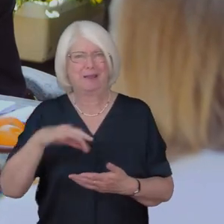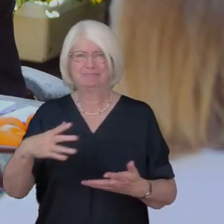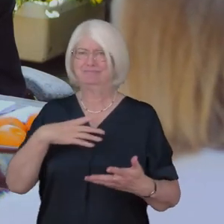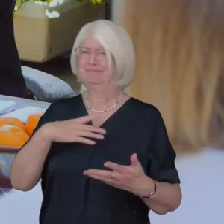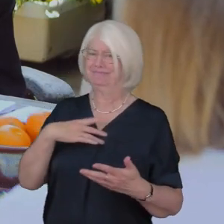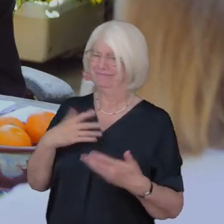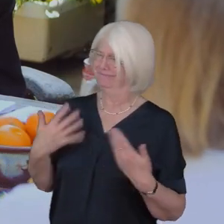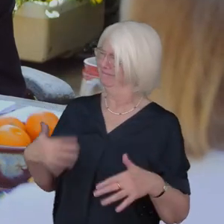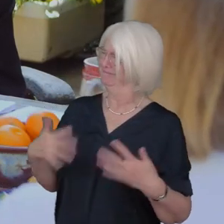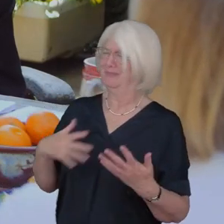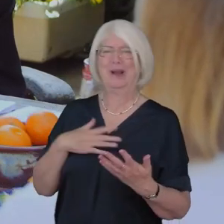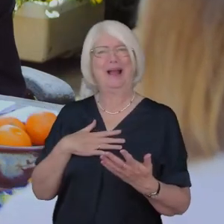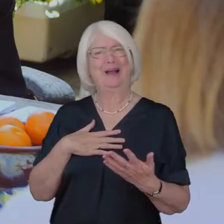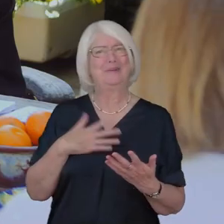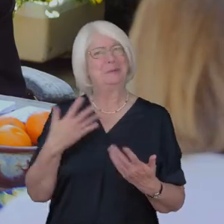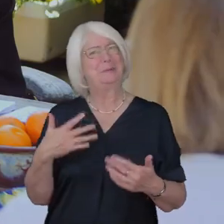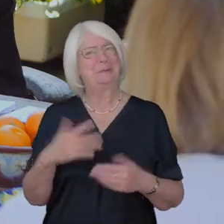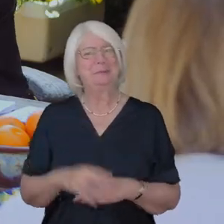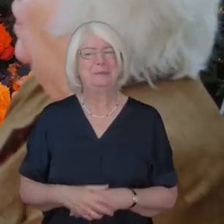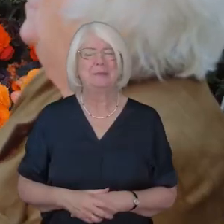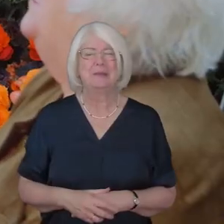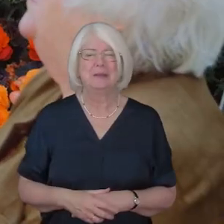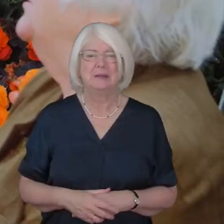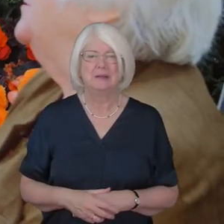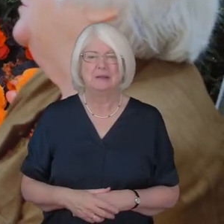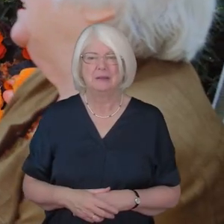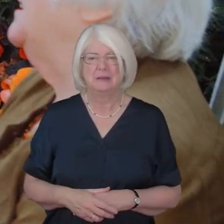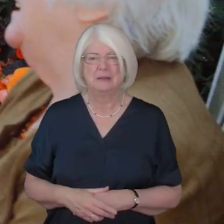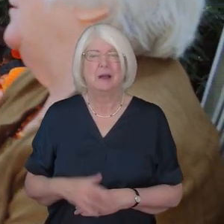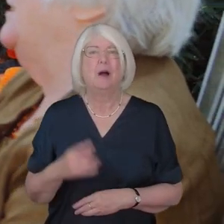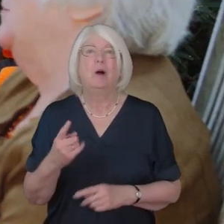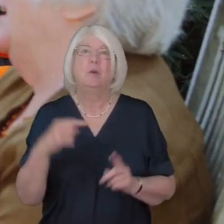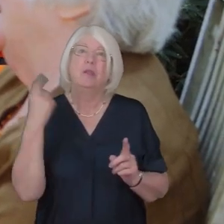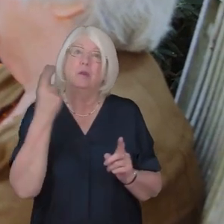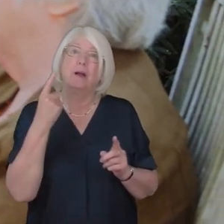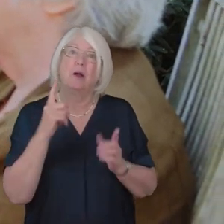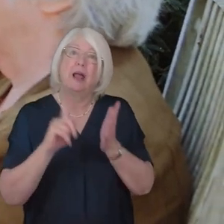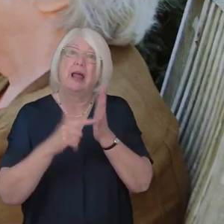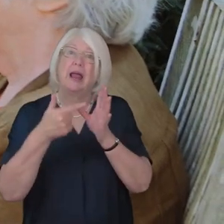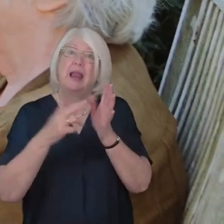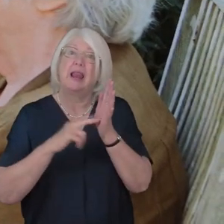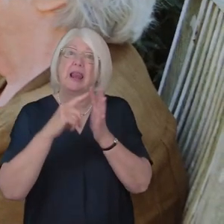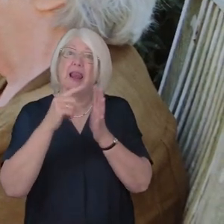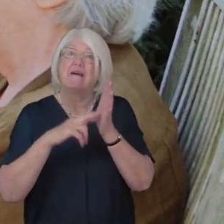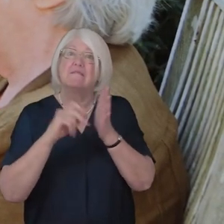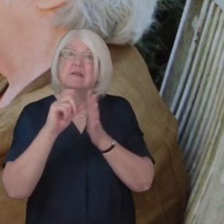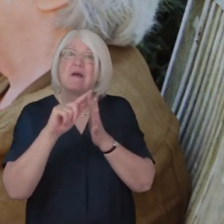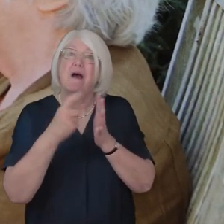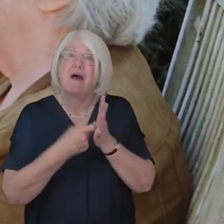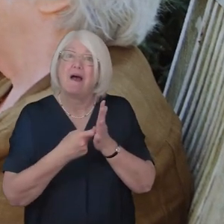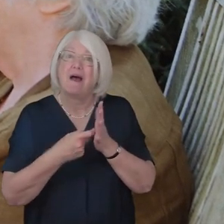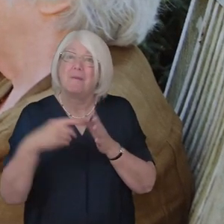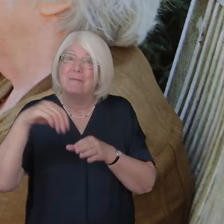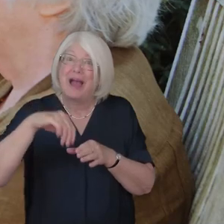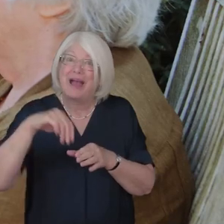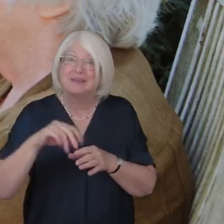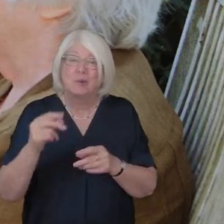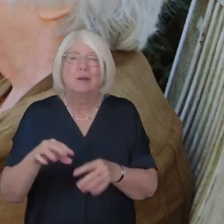it's a very good place to start we've also put in a lavender bag yay lavender